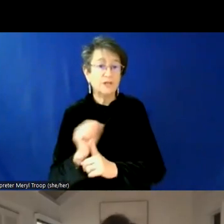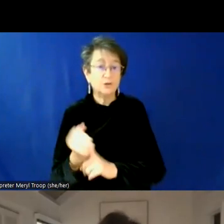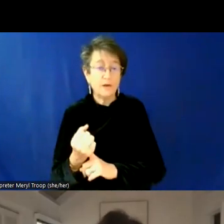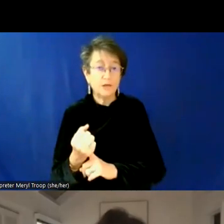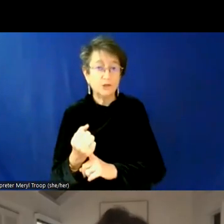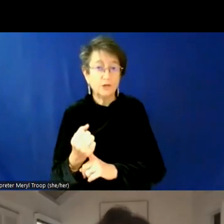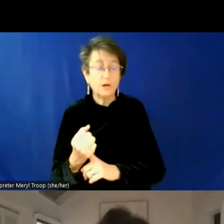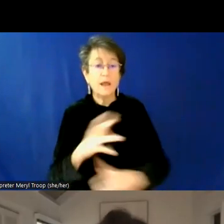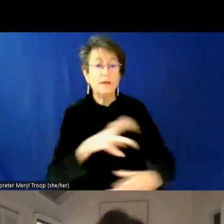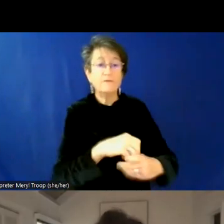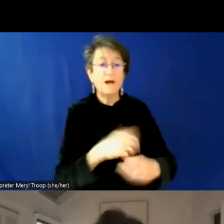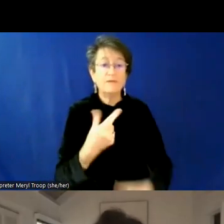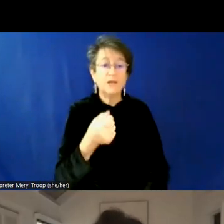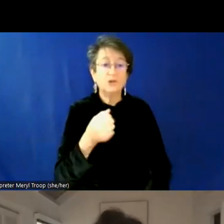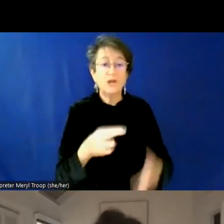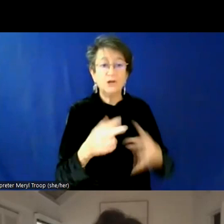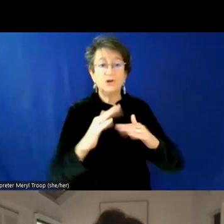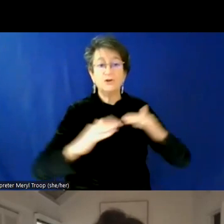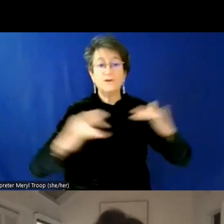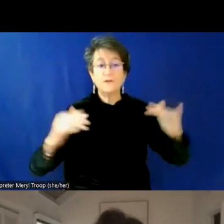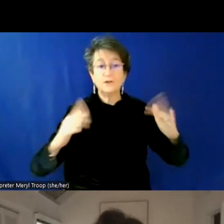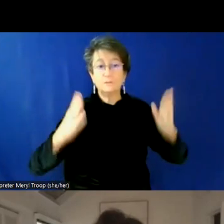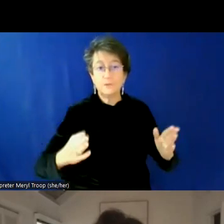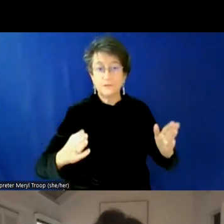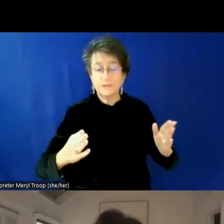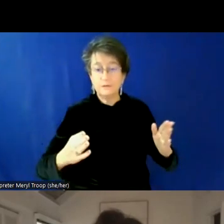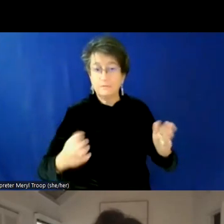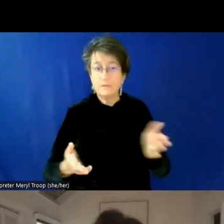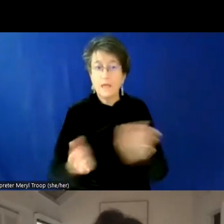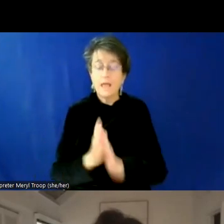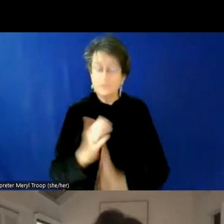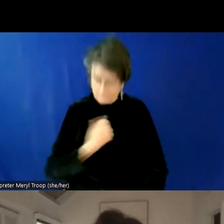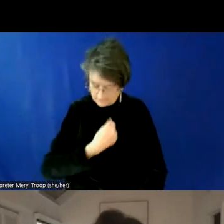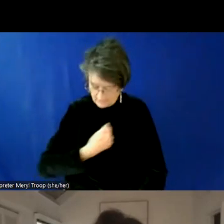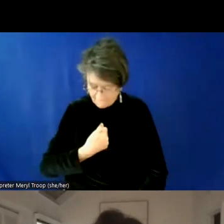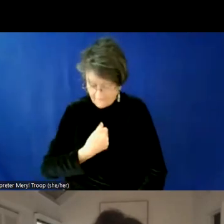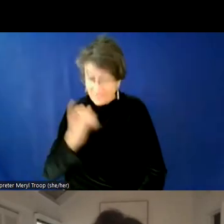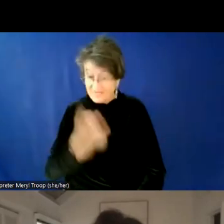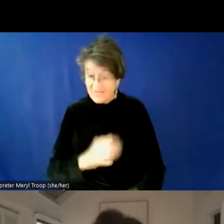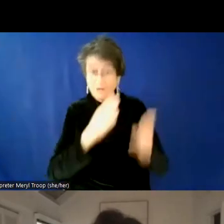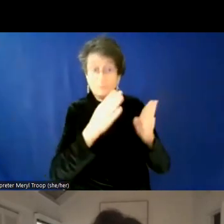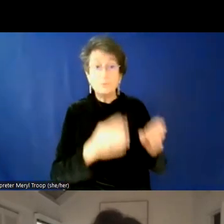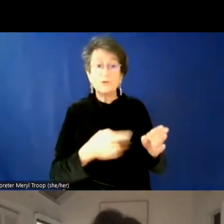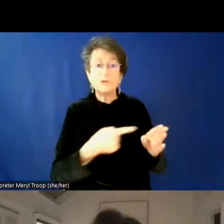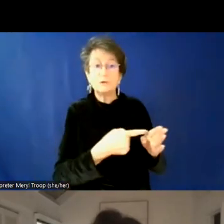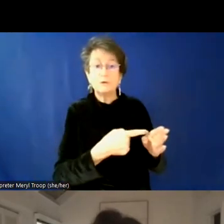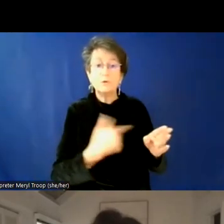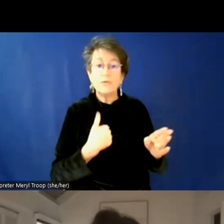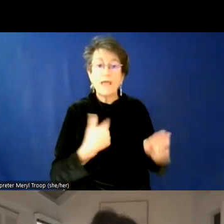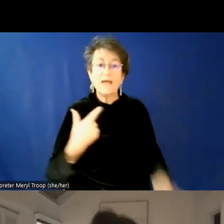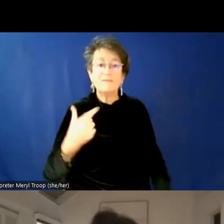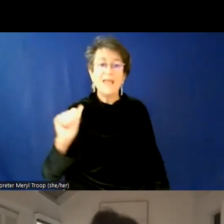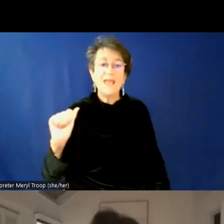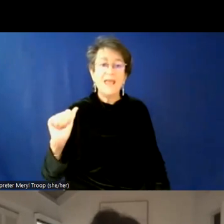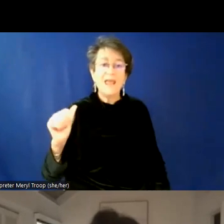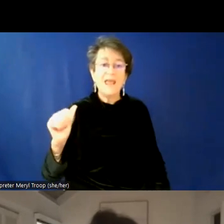diverse person, uh, the question I'd be asking yourself is, is the person in question, or do they have agency, uh,